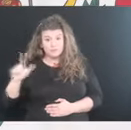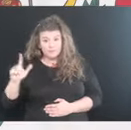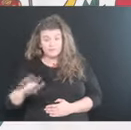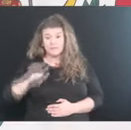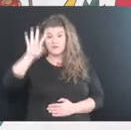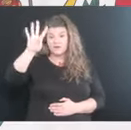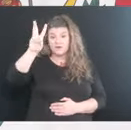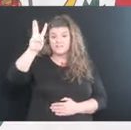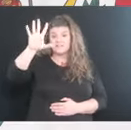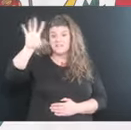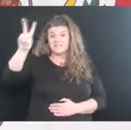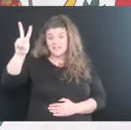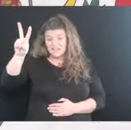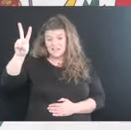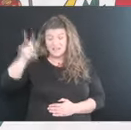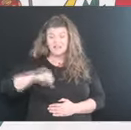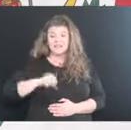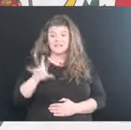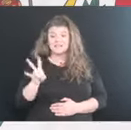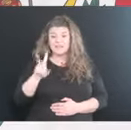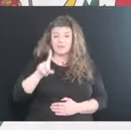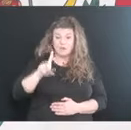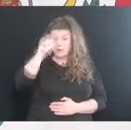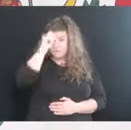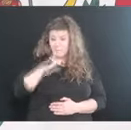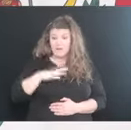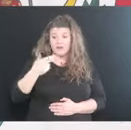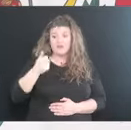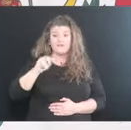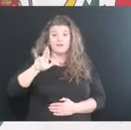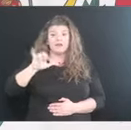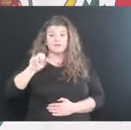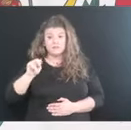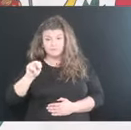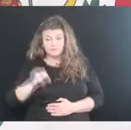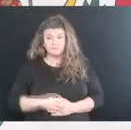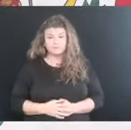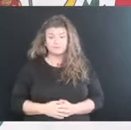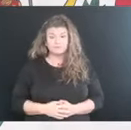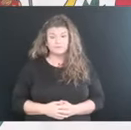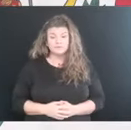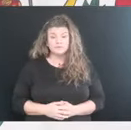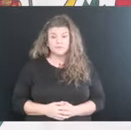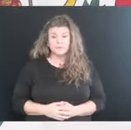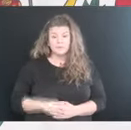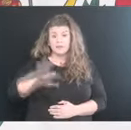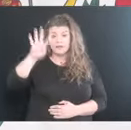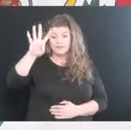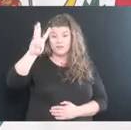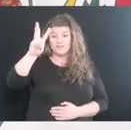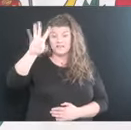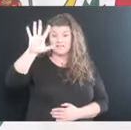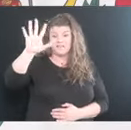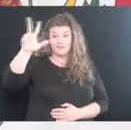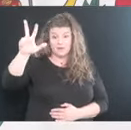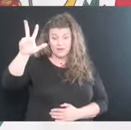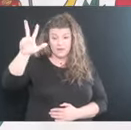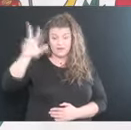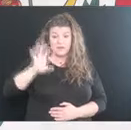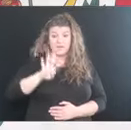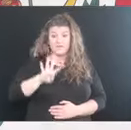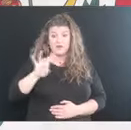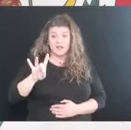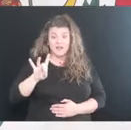4652nd death of a 71-year-old male from Harrison County, the 4653rd death of a